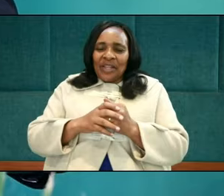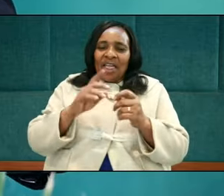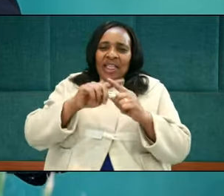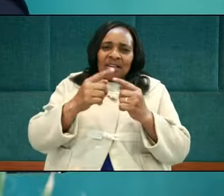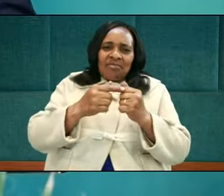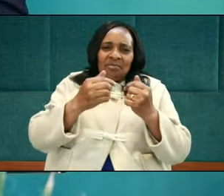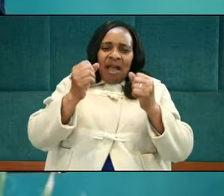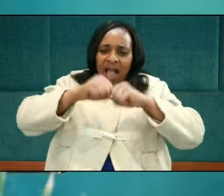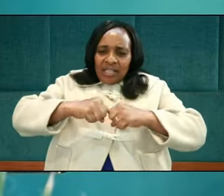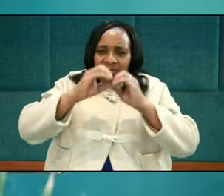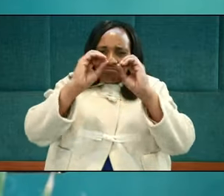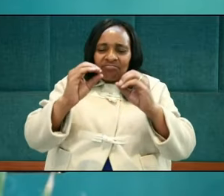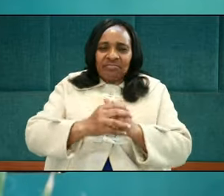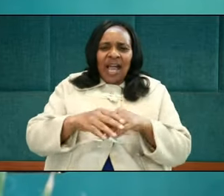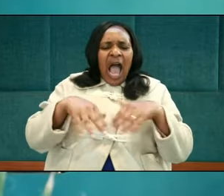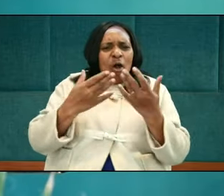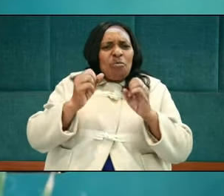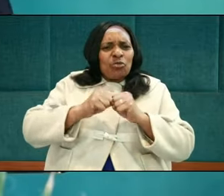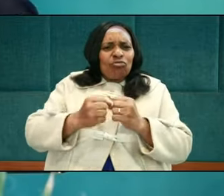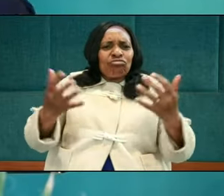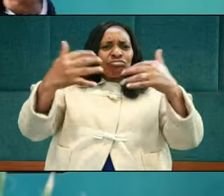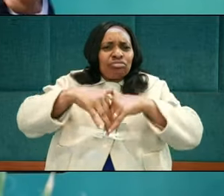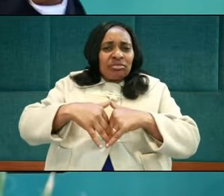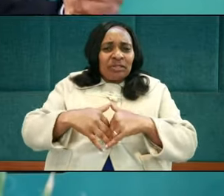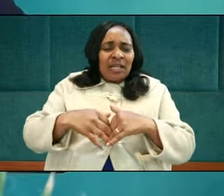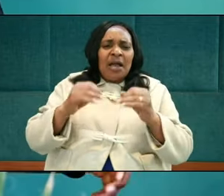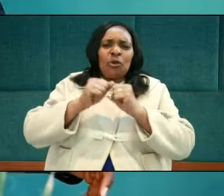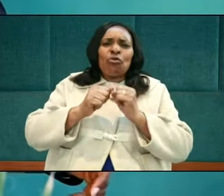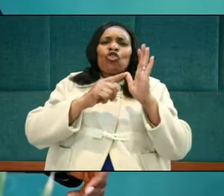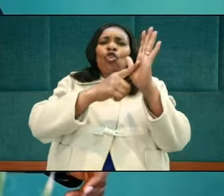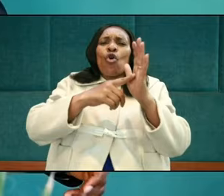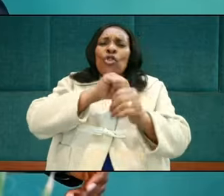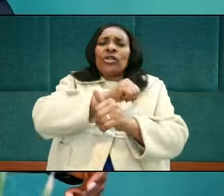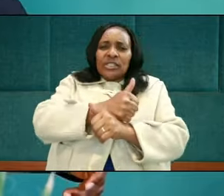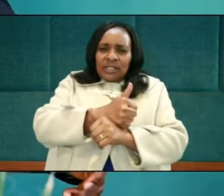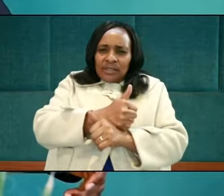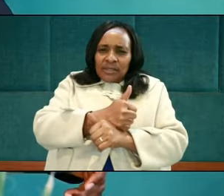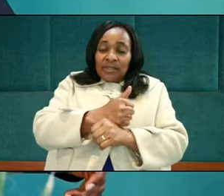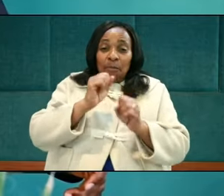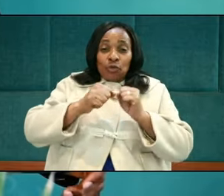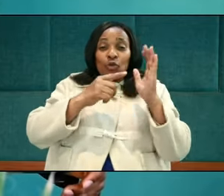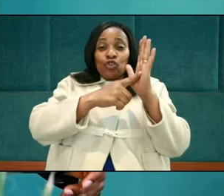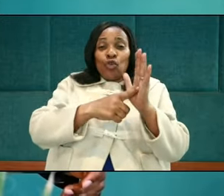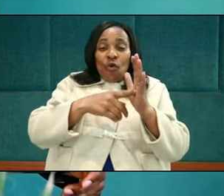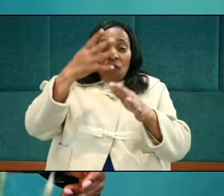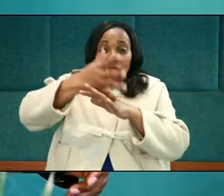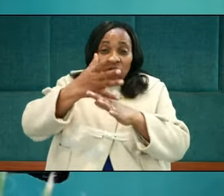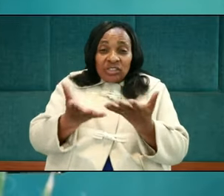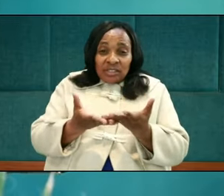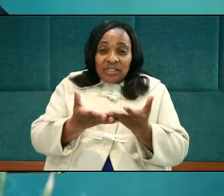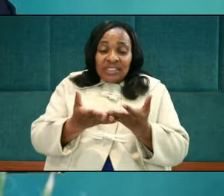disagreement, how do we relate to them? Do we demonstrate authority? Do we show some foes?